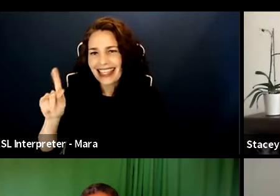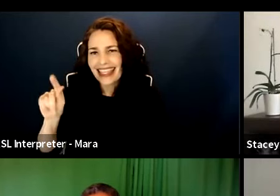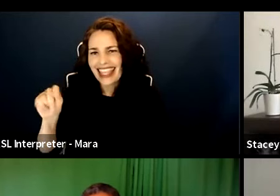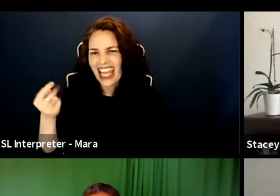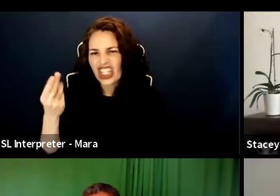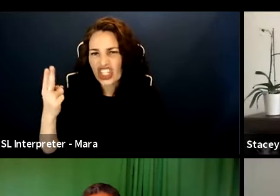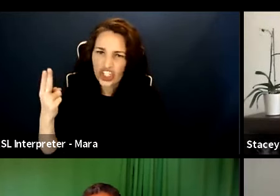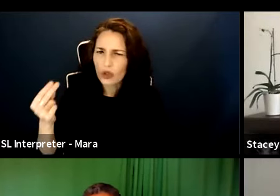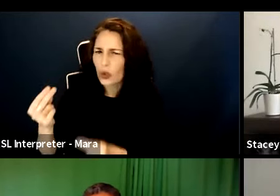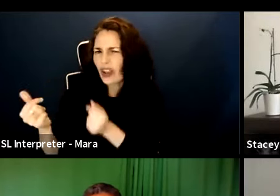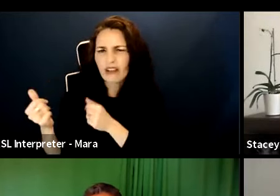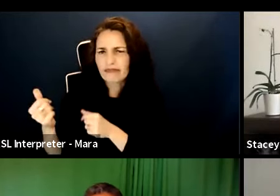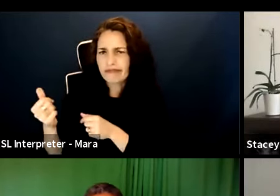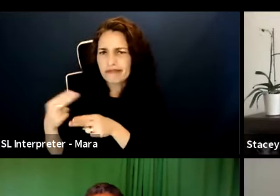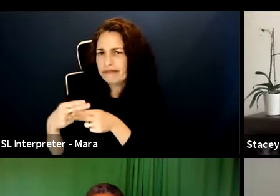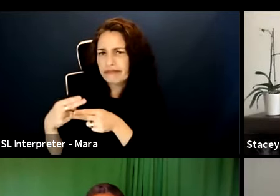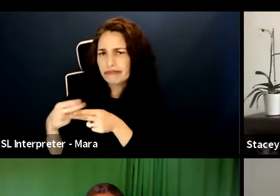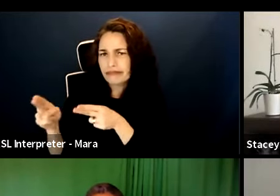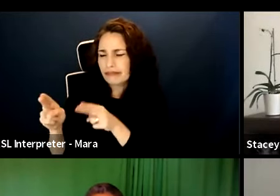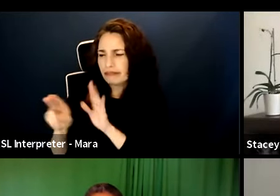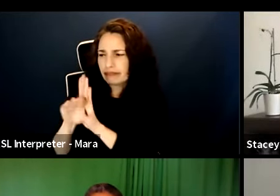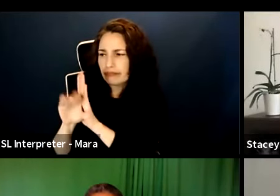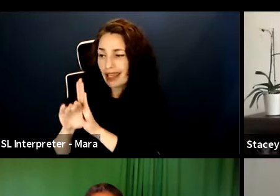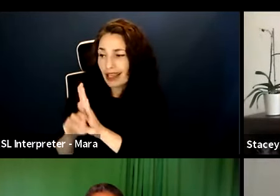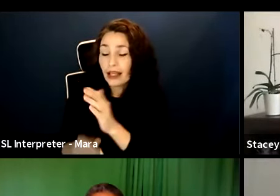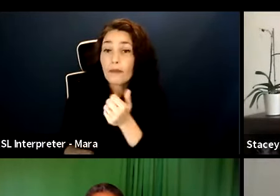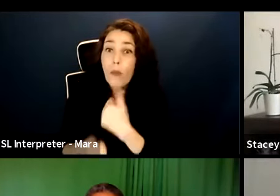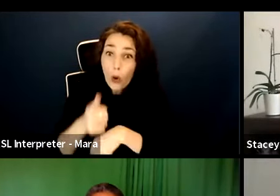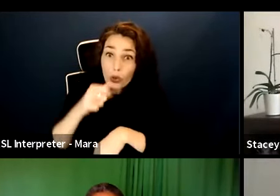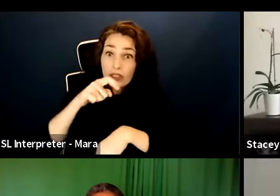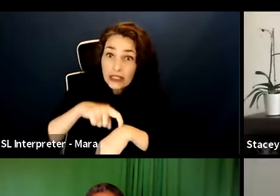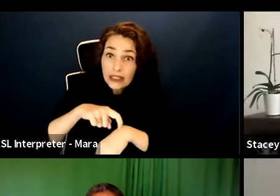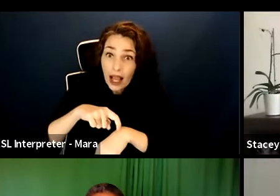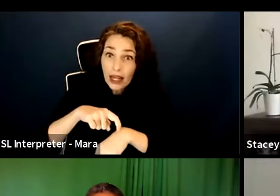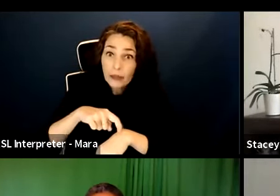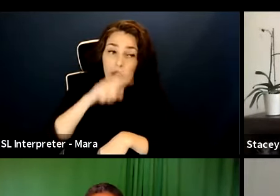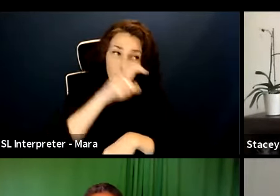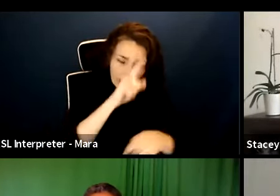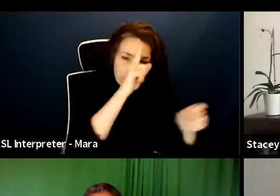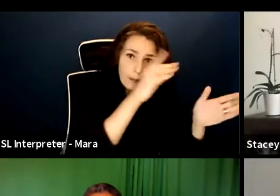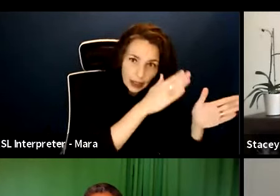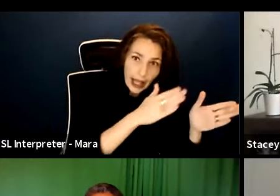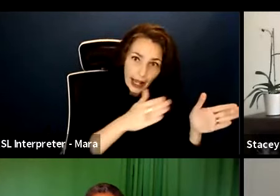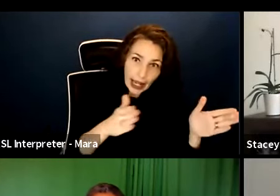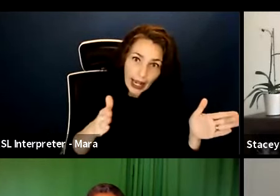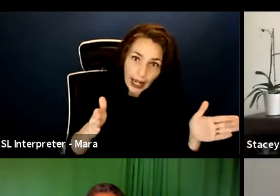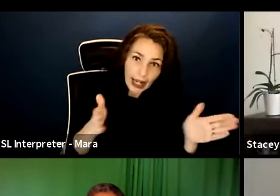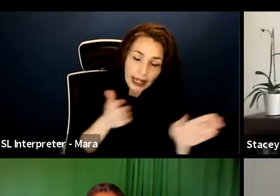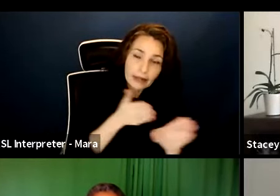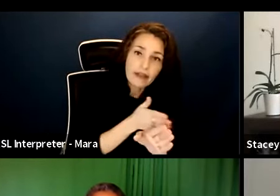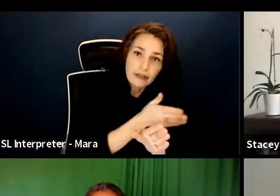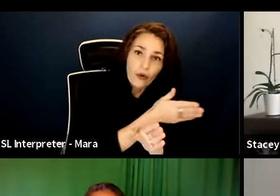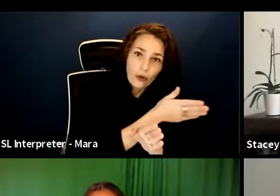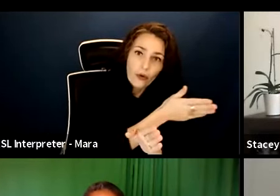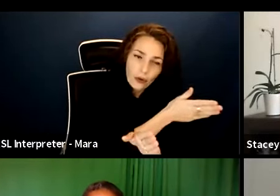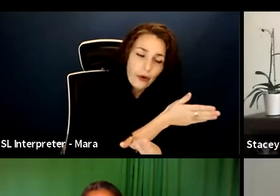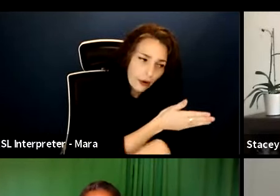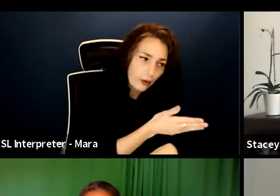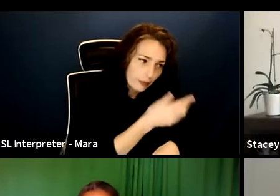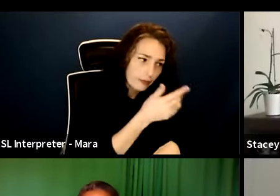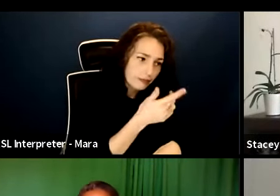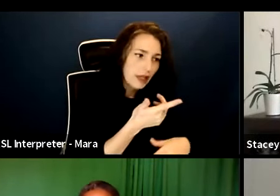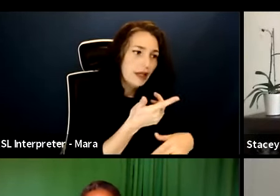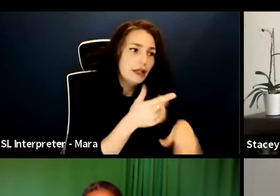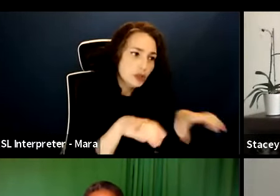plan, uh, extensive, uh, ahead of time for, uh, going through the, um, the, you know, the